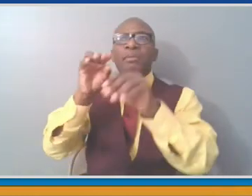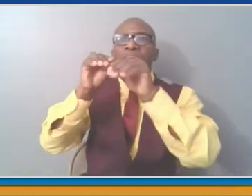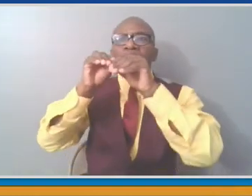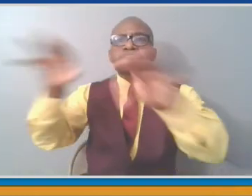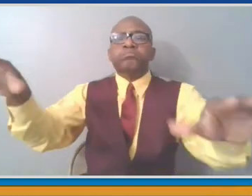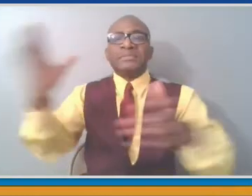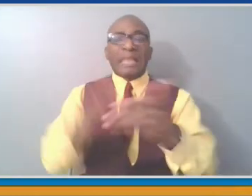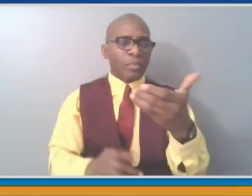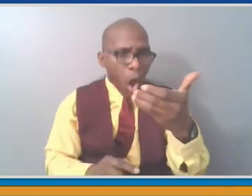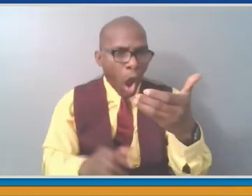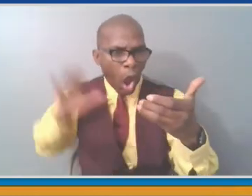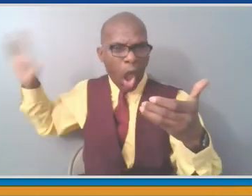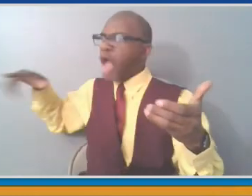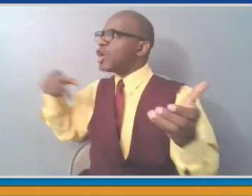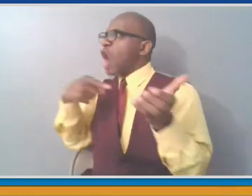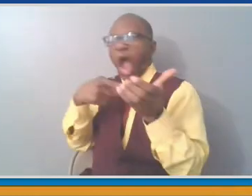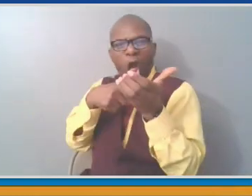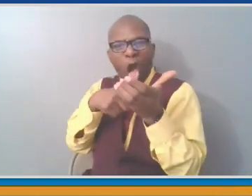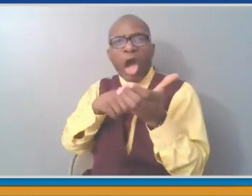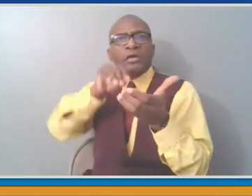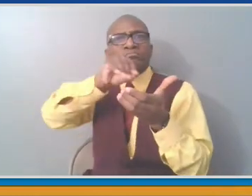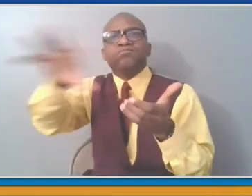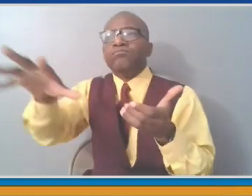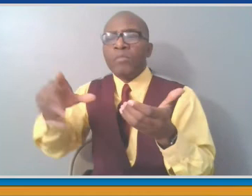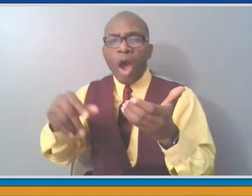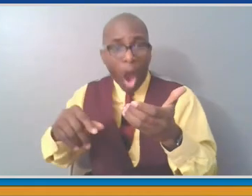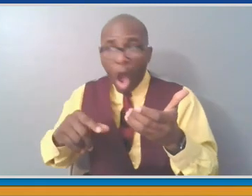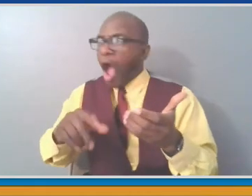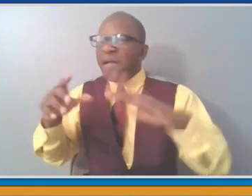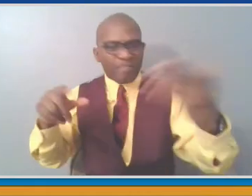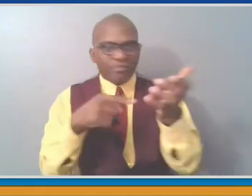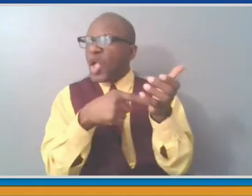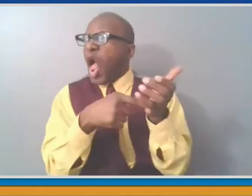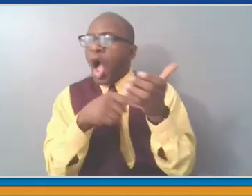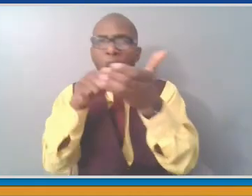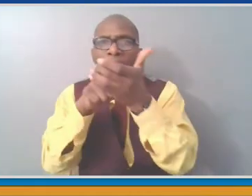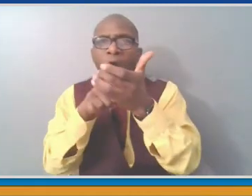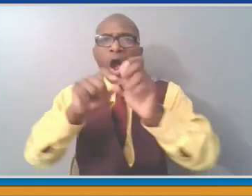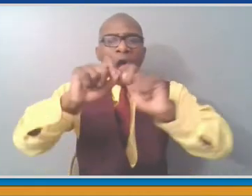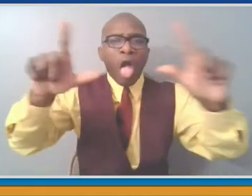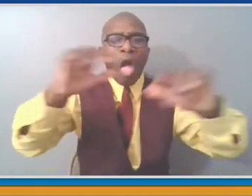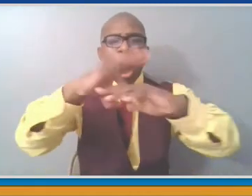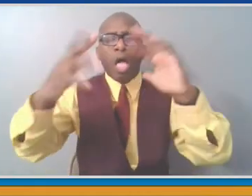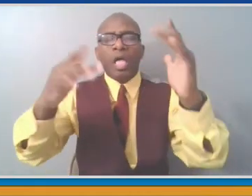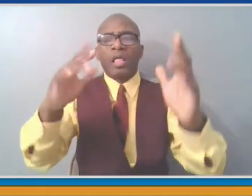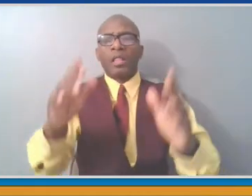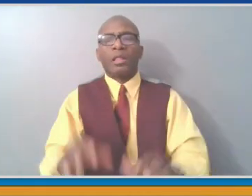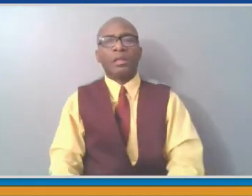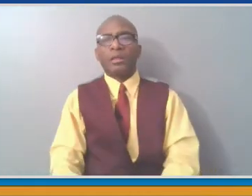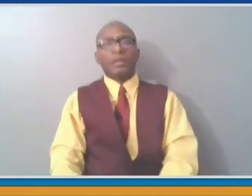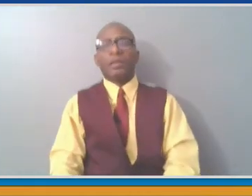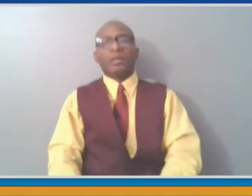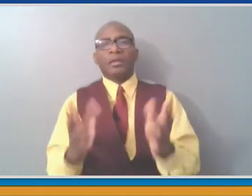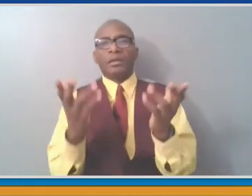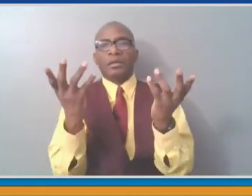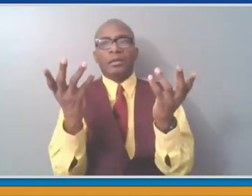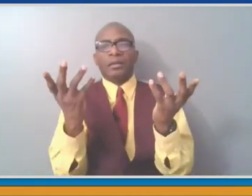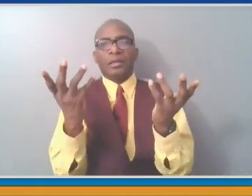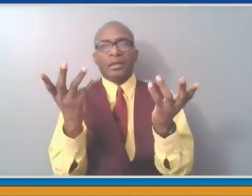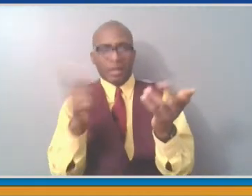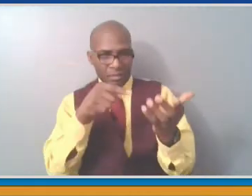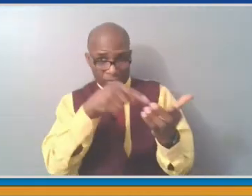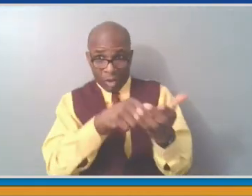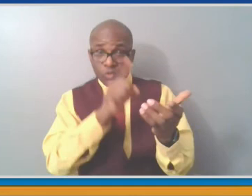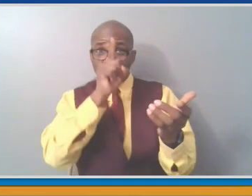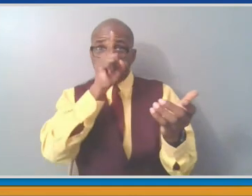repeat that rumor whether they know it's true or not. And I'm sure that this dialogue today will not automatically be heard by every person that has